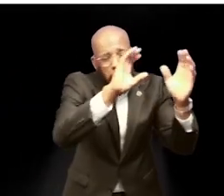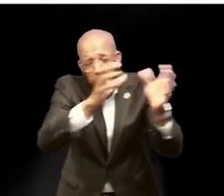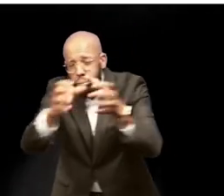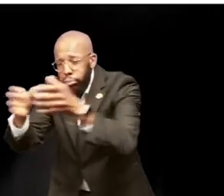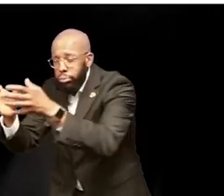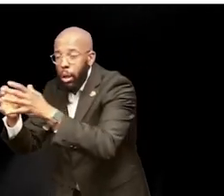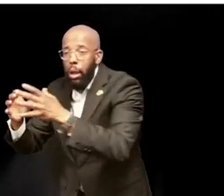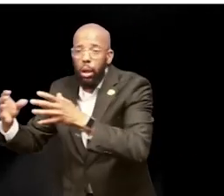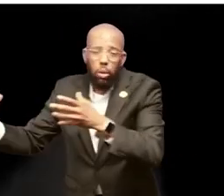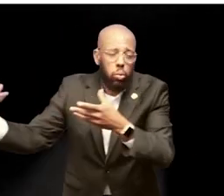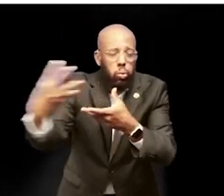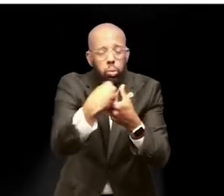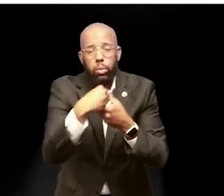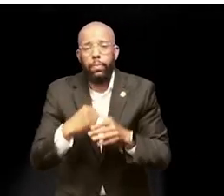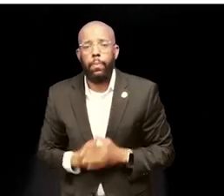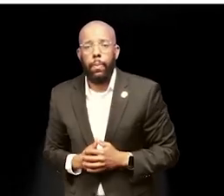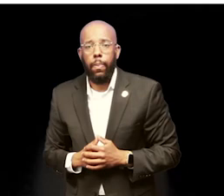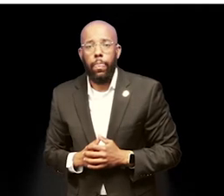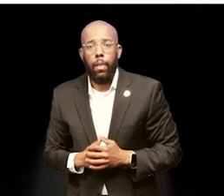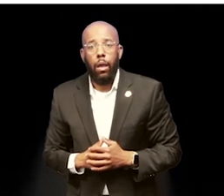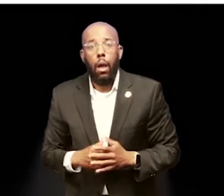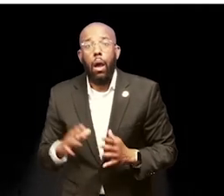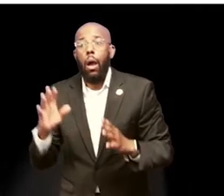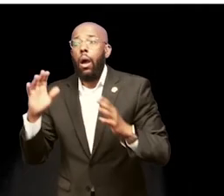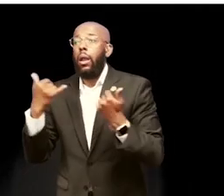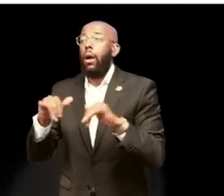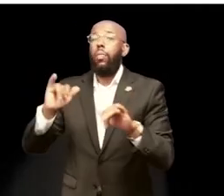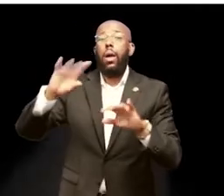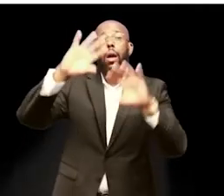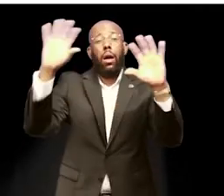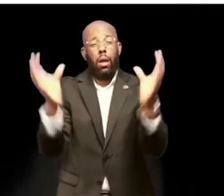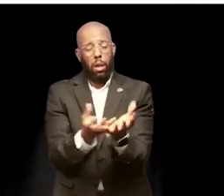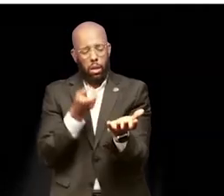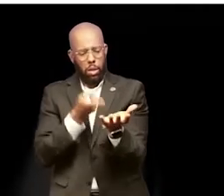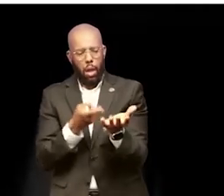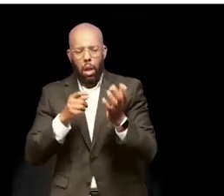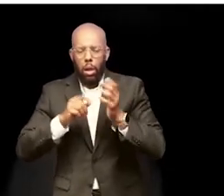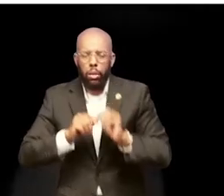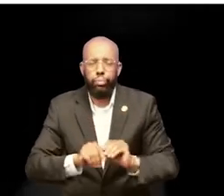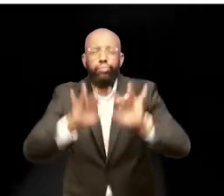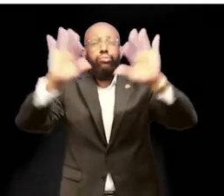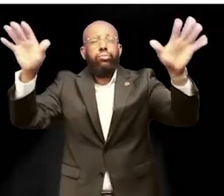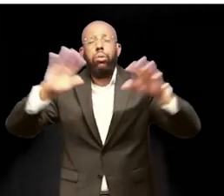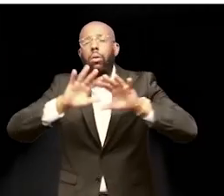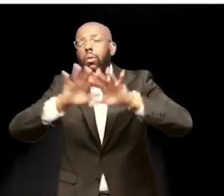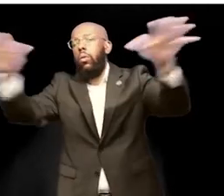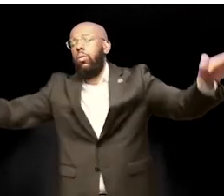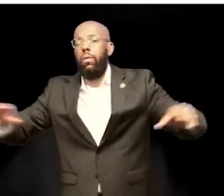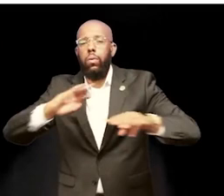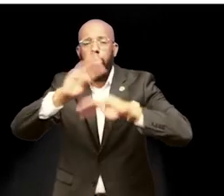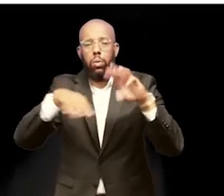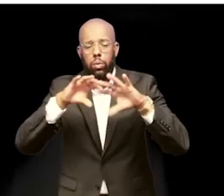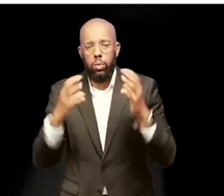and the burgeoning anti-war protests, he and the festival's creators understood that the Smithsonian had to reflect